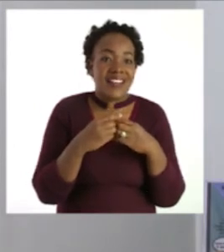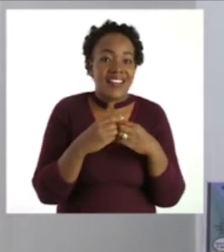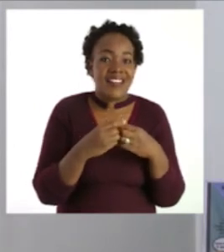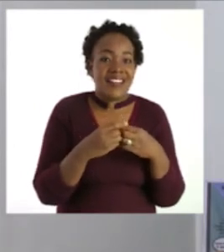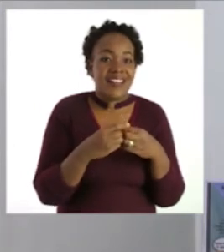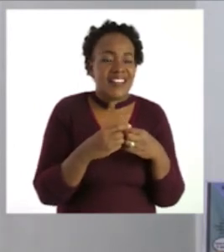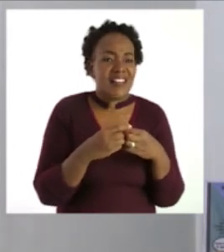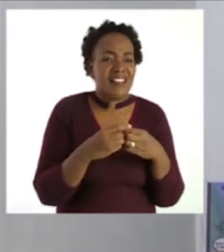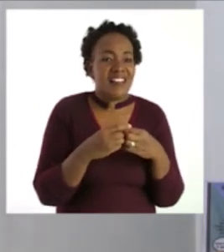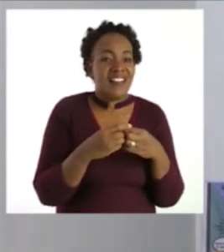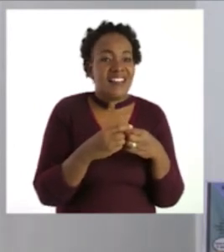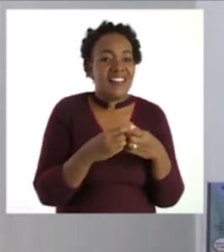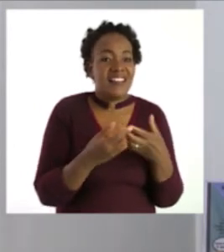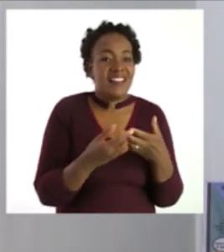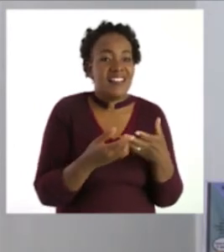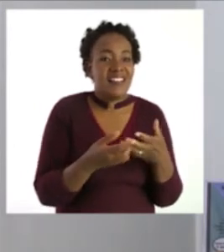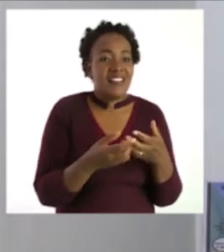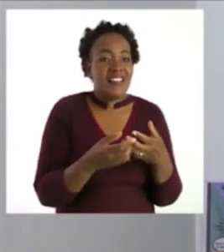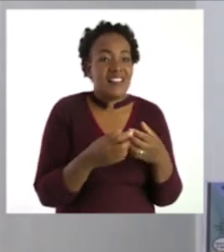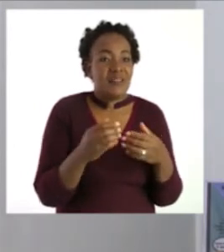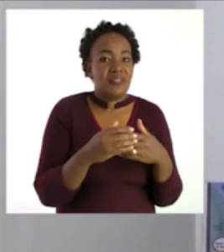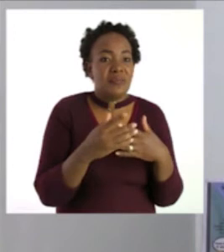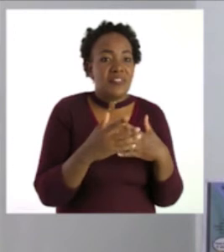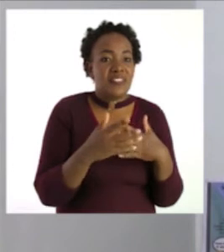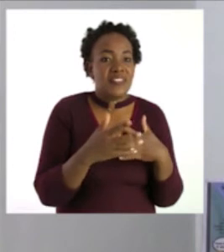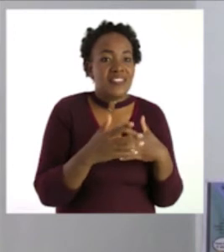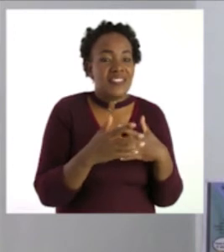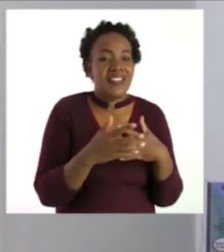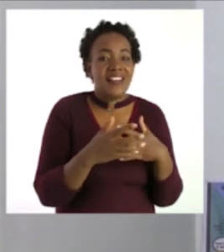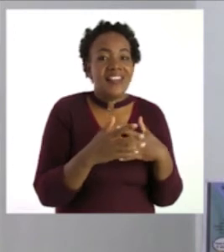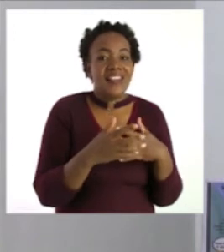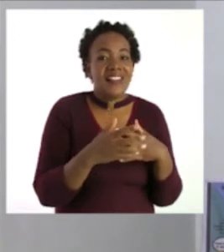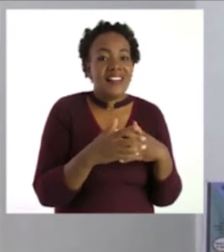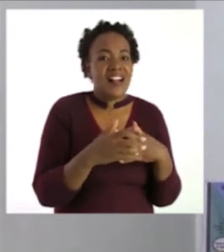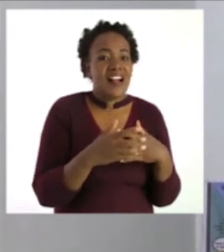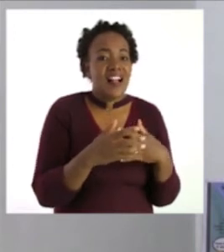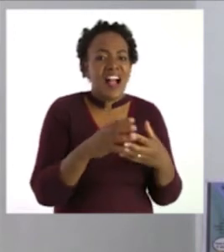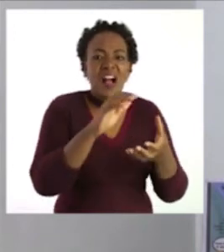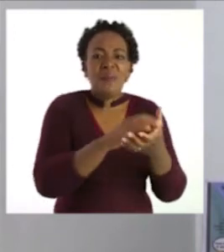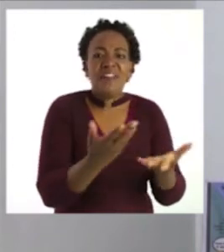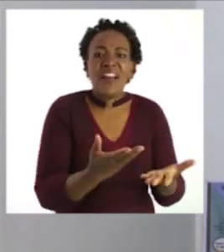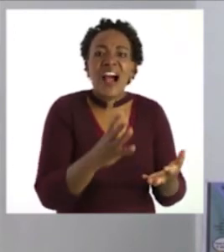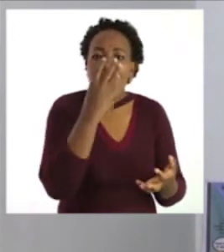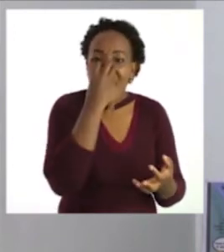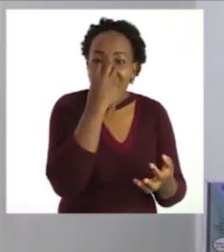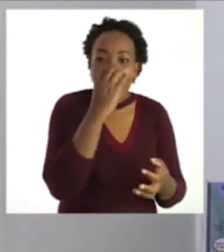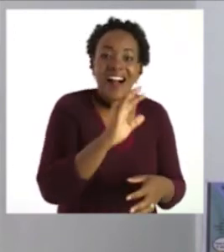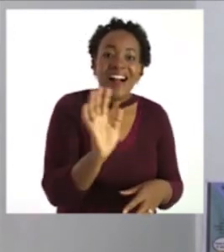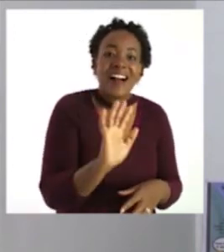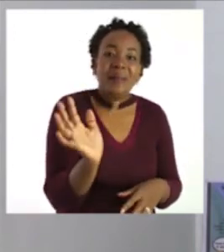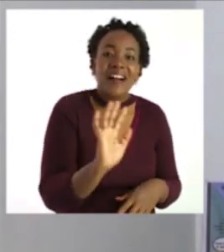Before we move on to the next lesson, let's call our friend Zosie to say bye.